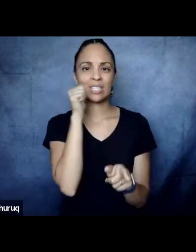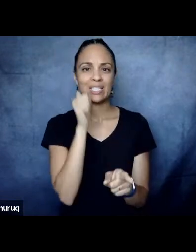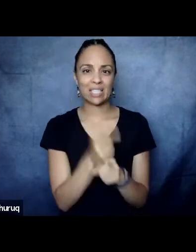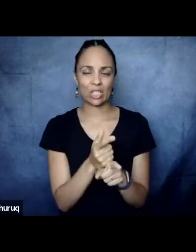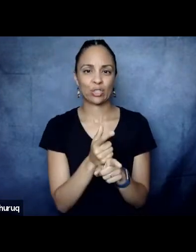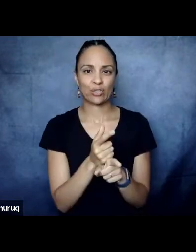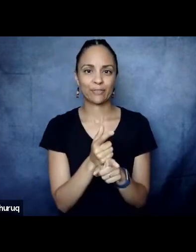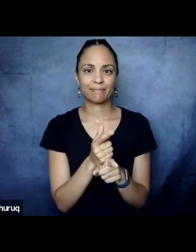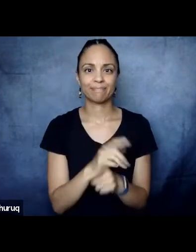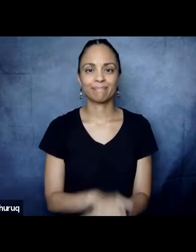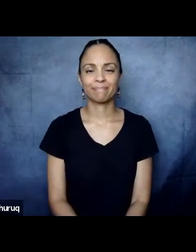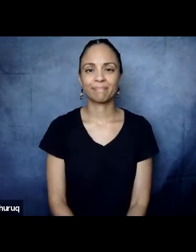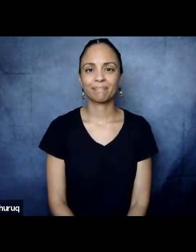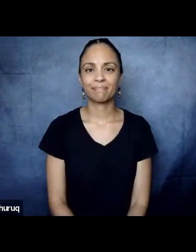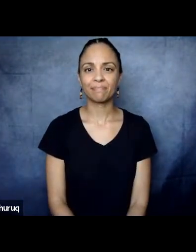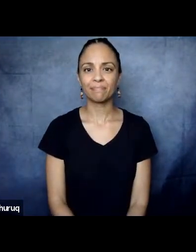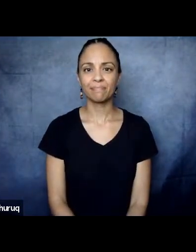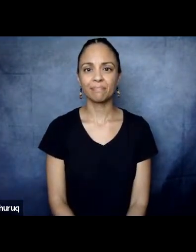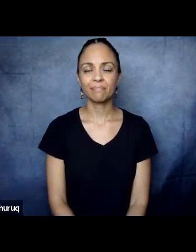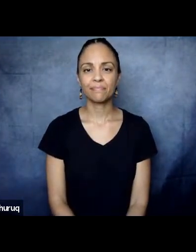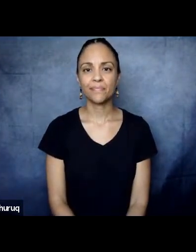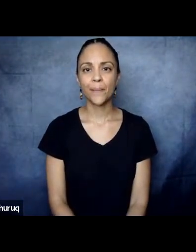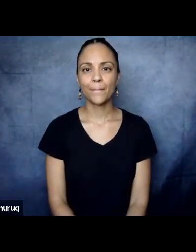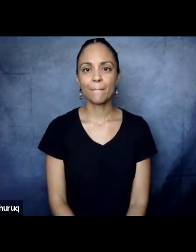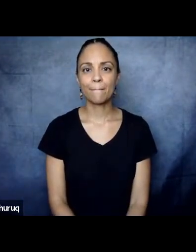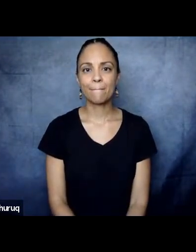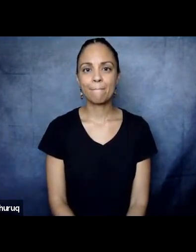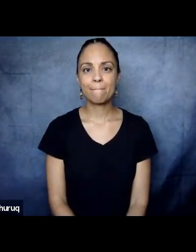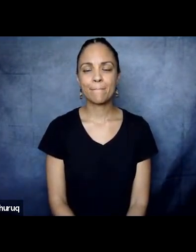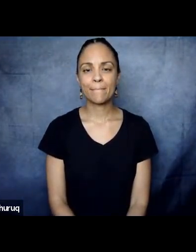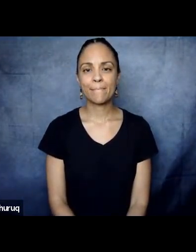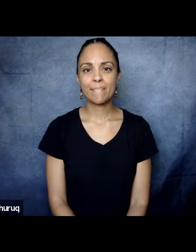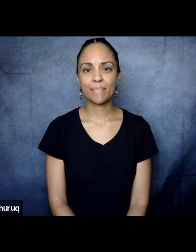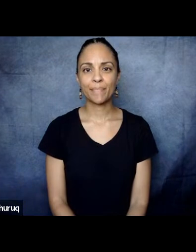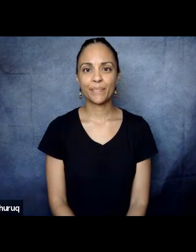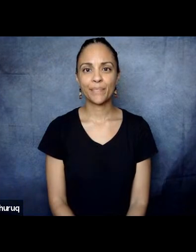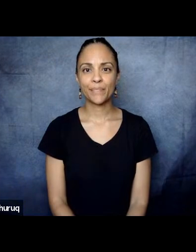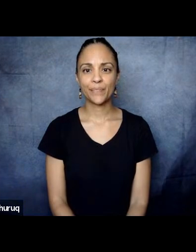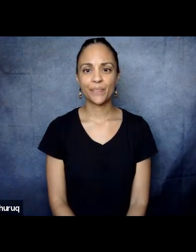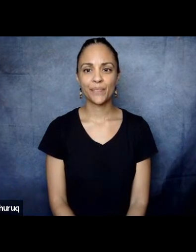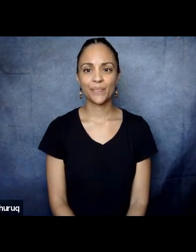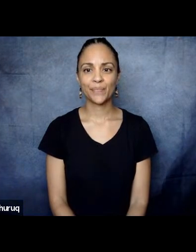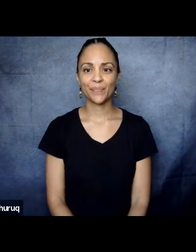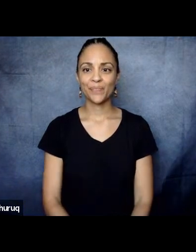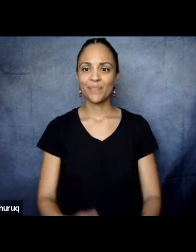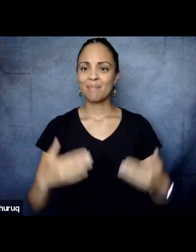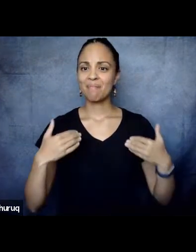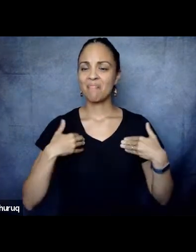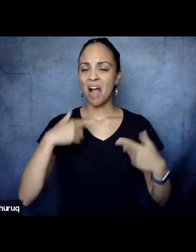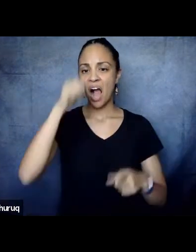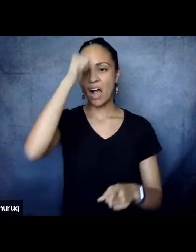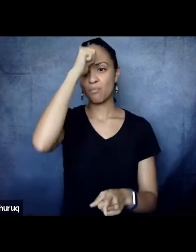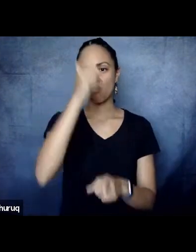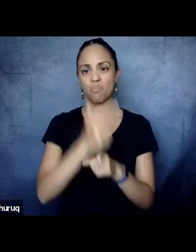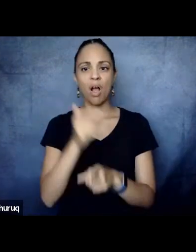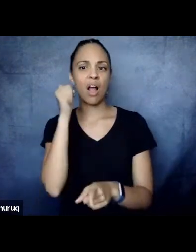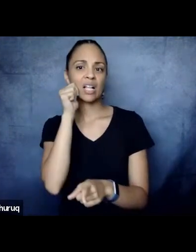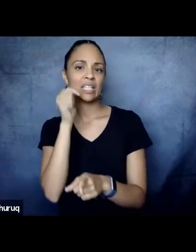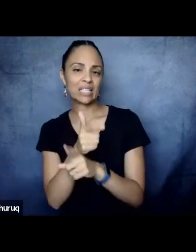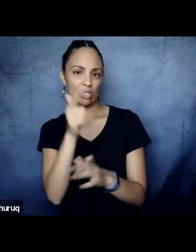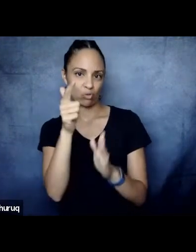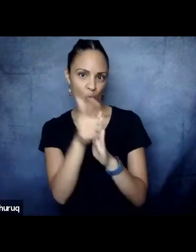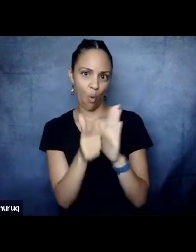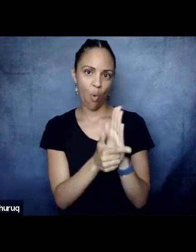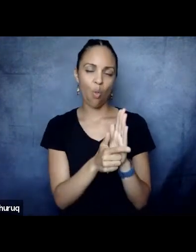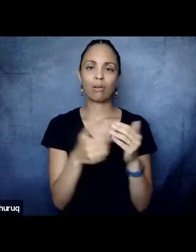and also to Oliver Ogiambo Ojuolo. I am la belle fille or daughter-in